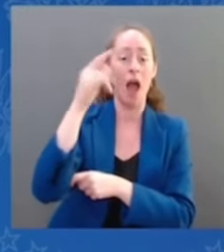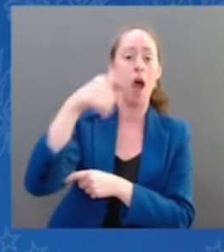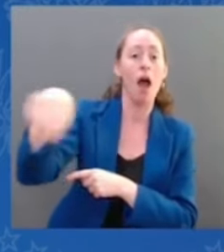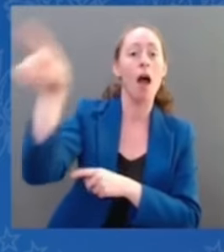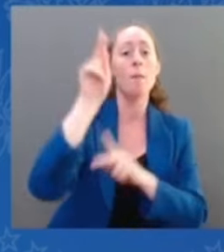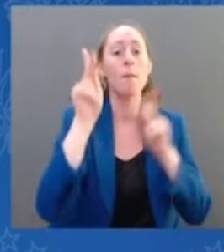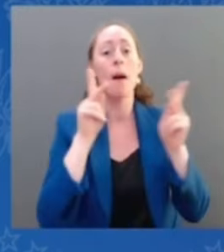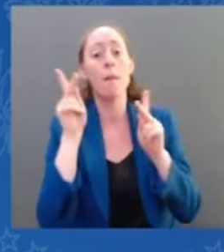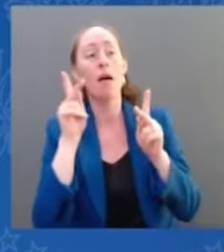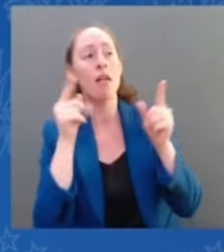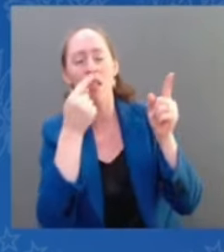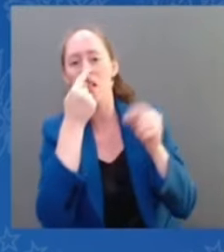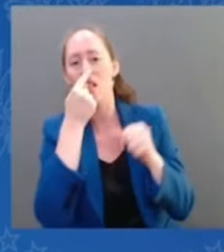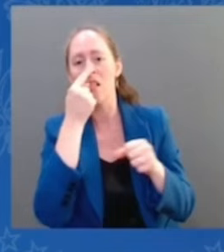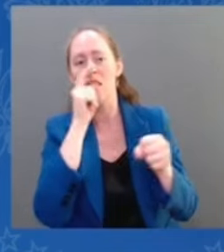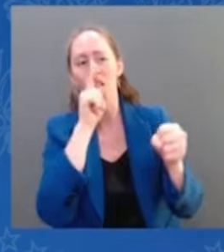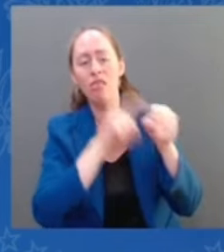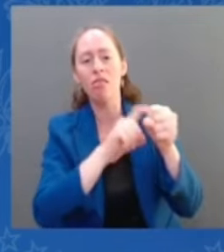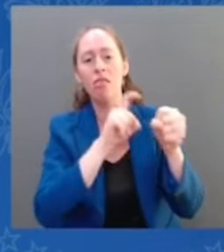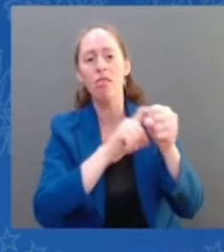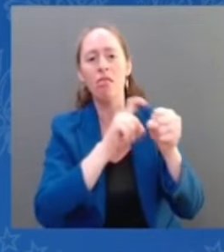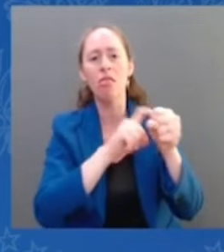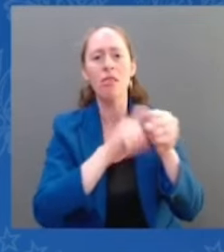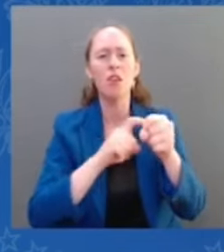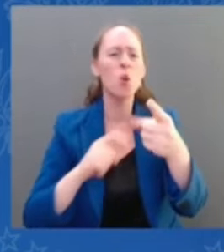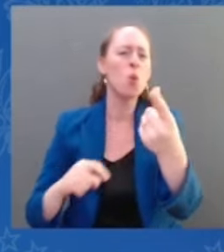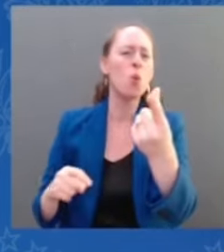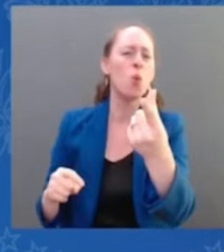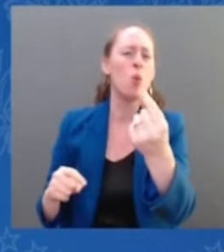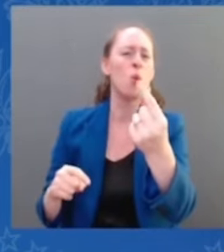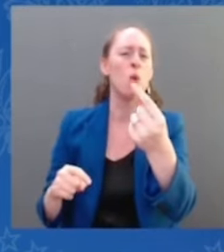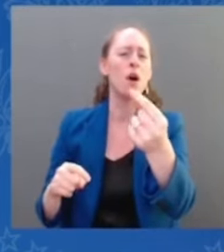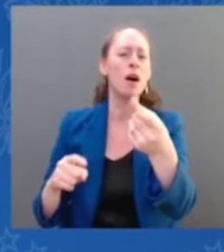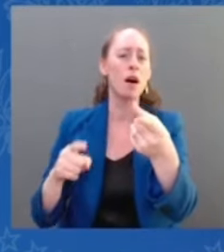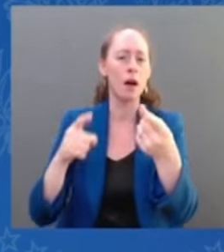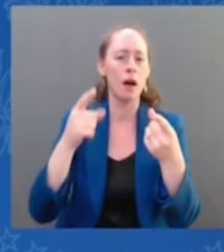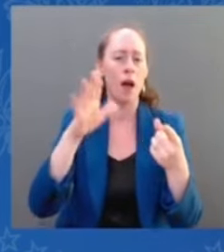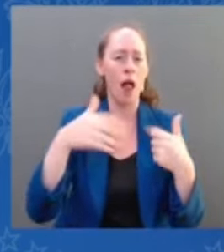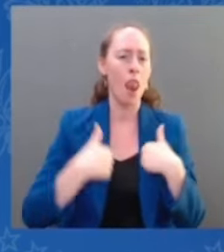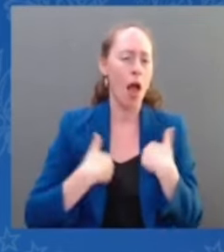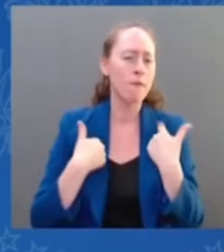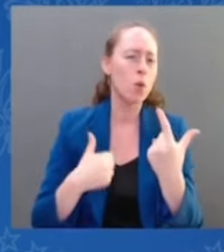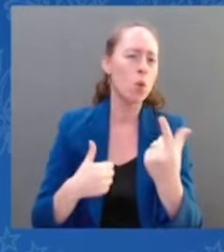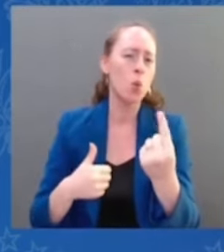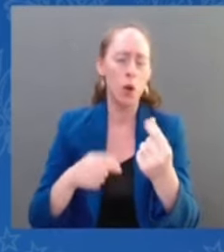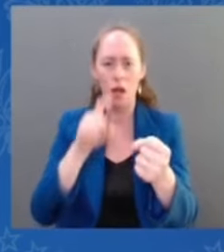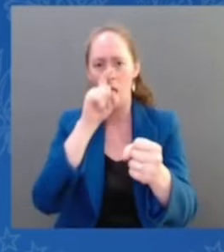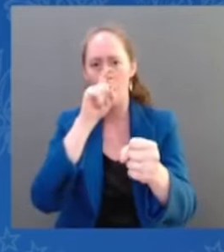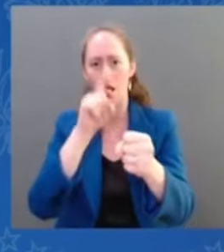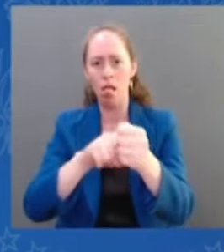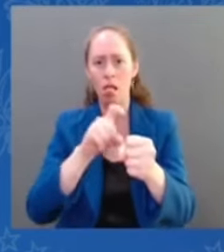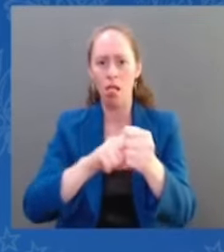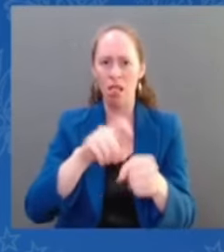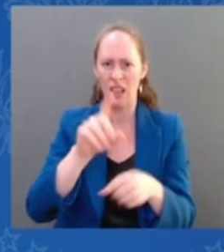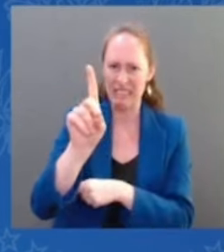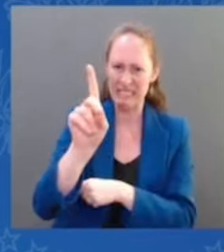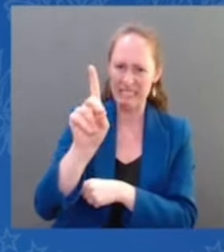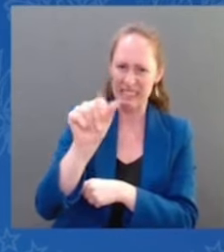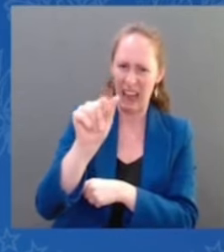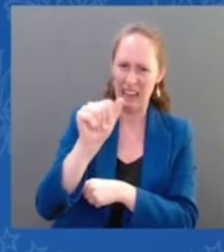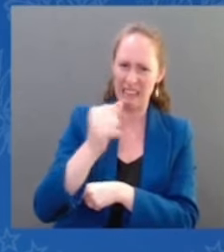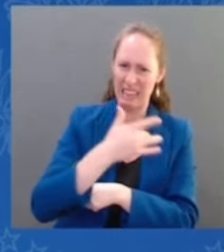regard to your healthcare. Talk about no privacy. No privacy in the Constitution. There's no privacy.